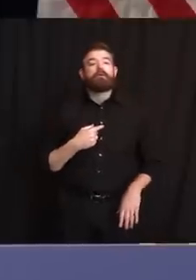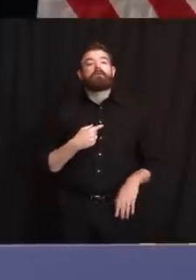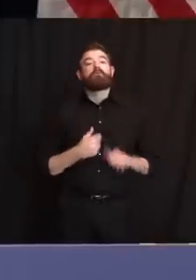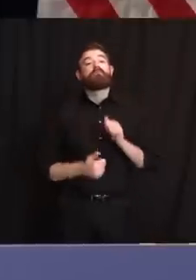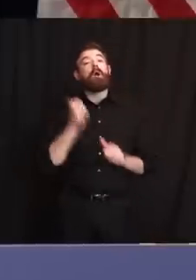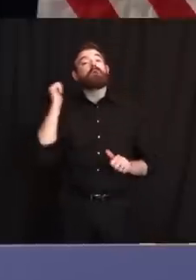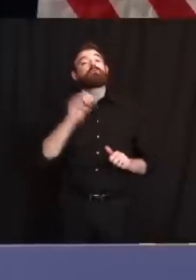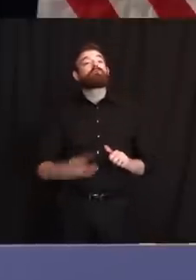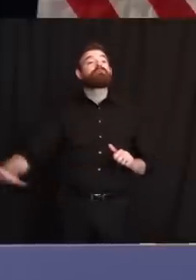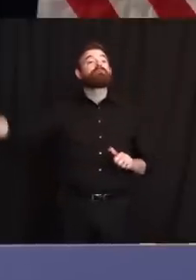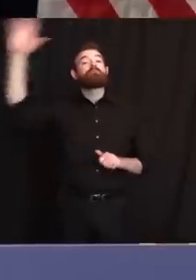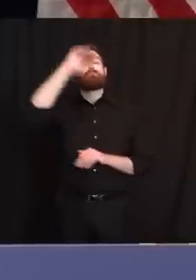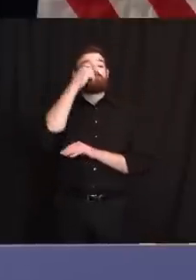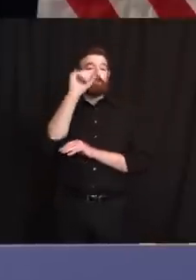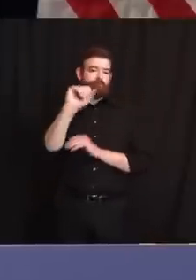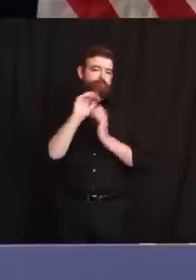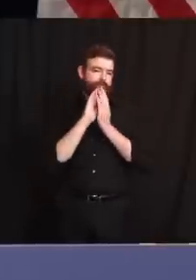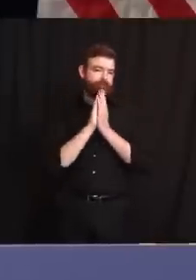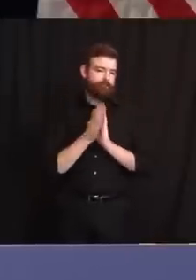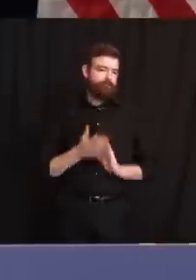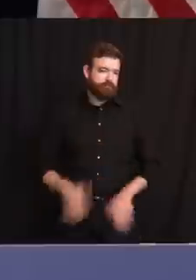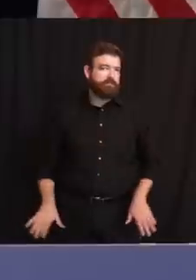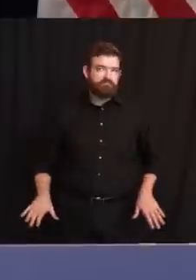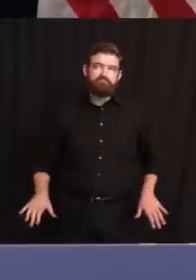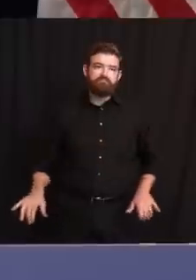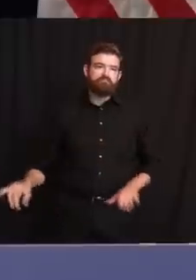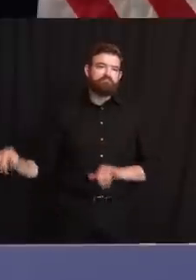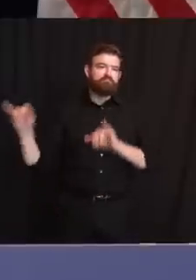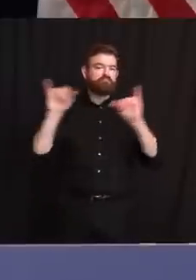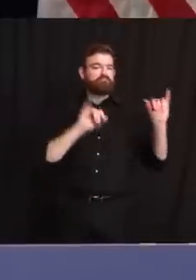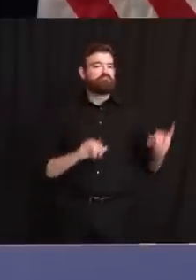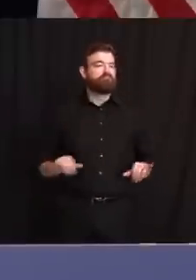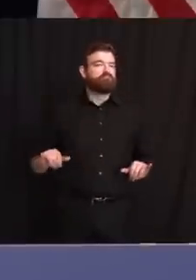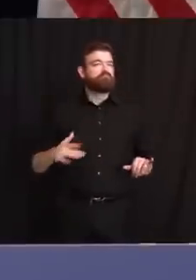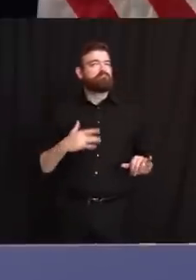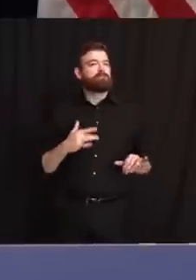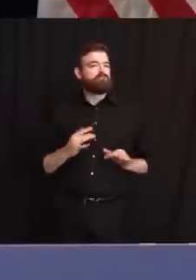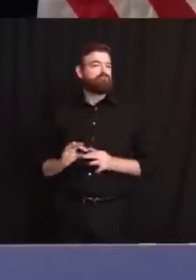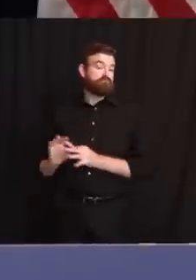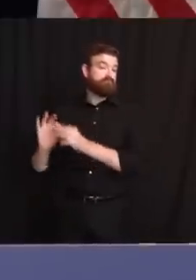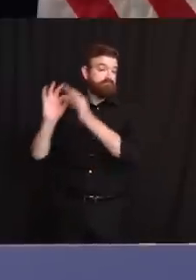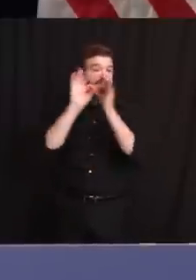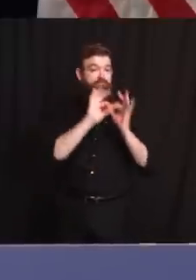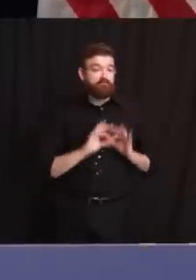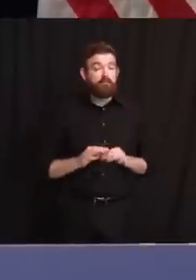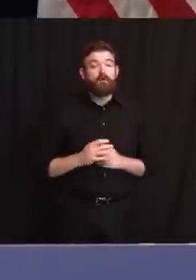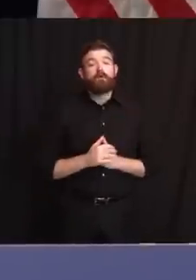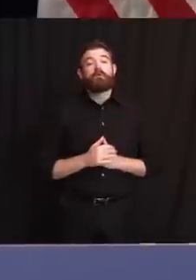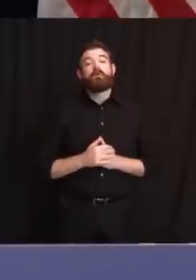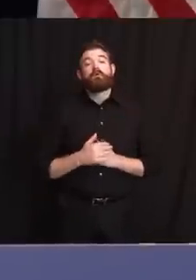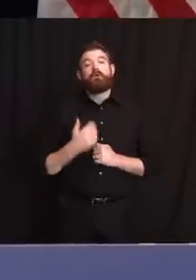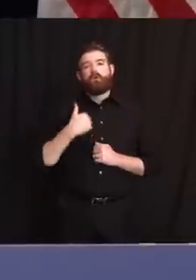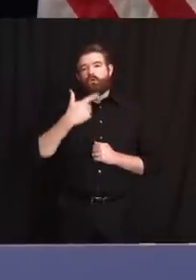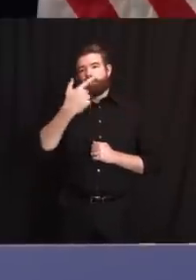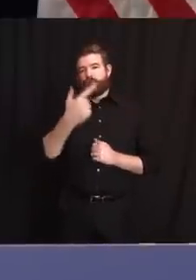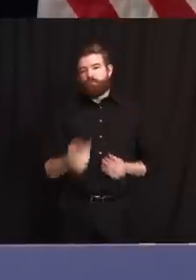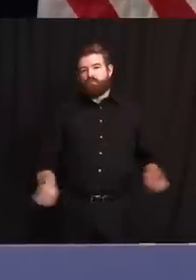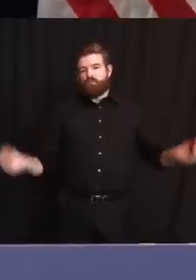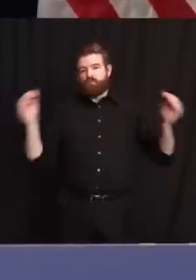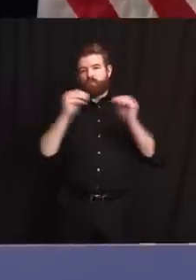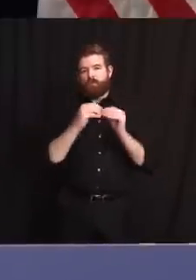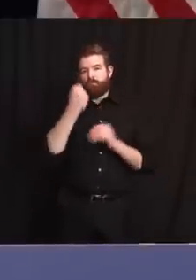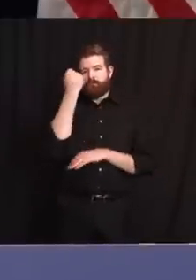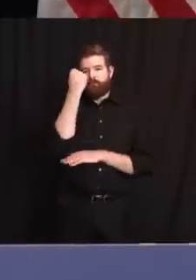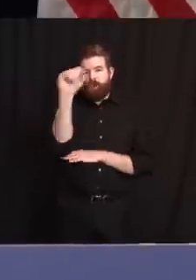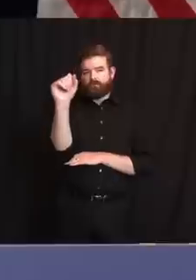Uh, and we've seen a lot of it. It's an overwhelming sense right now, but with 21 protests today, as Pat reminds me and, and